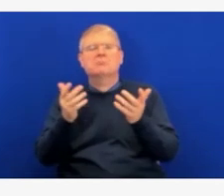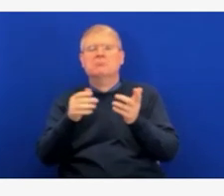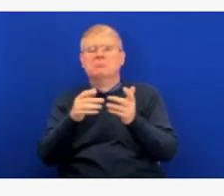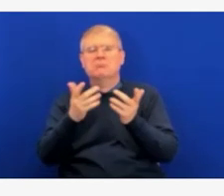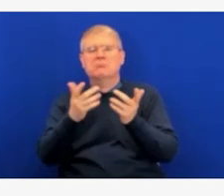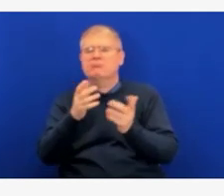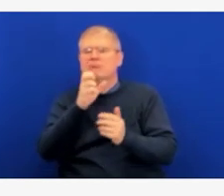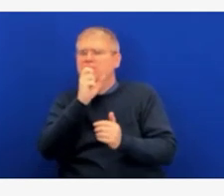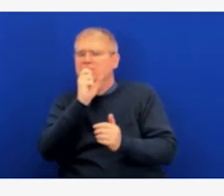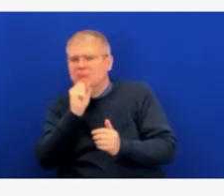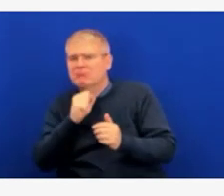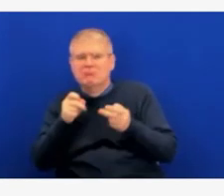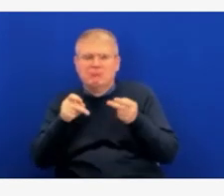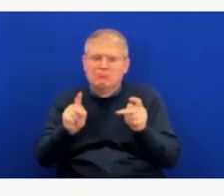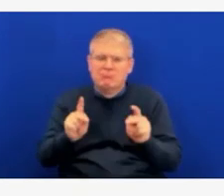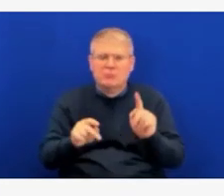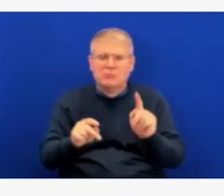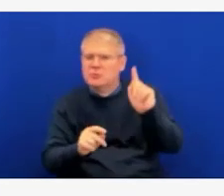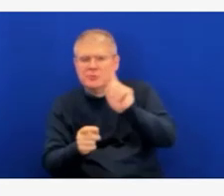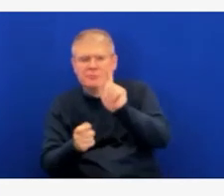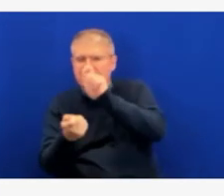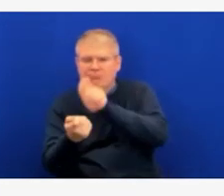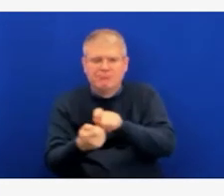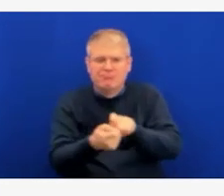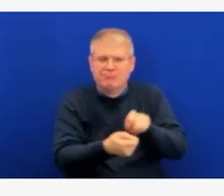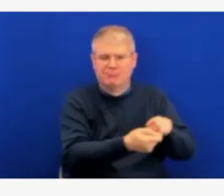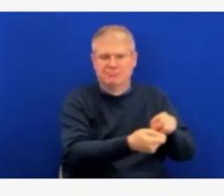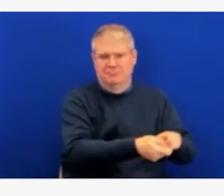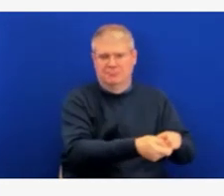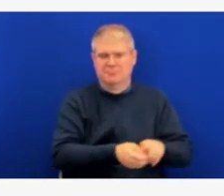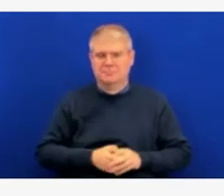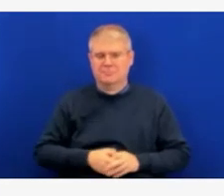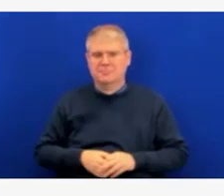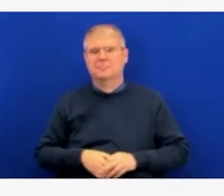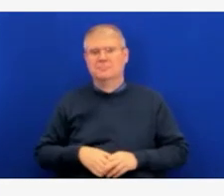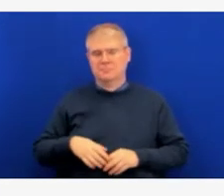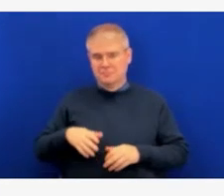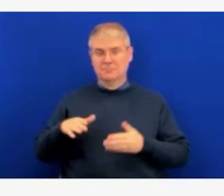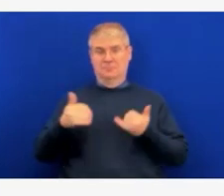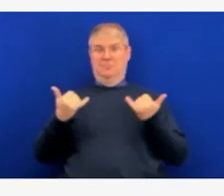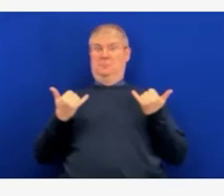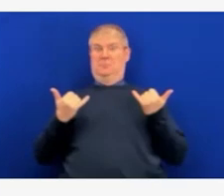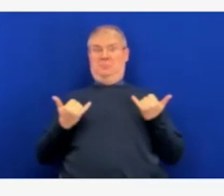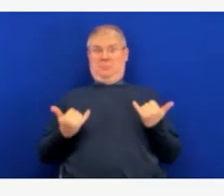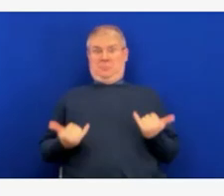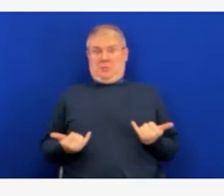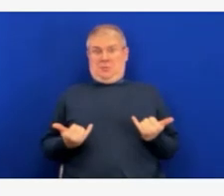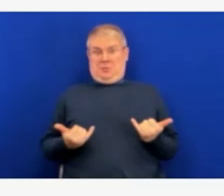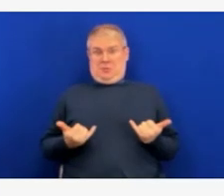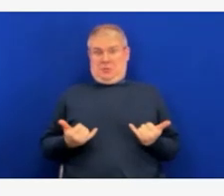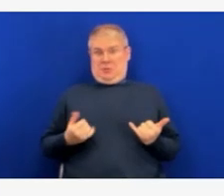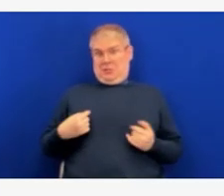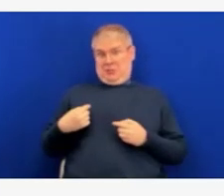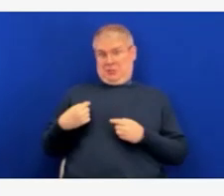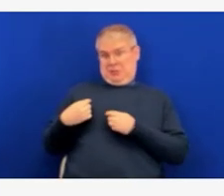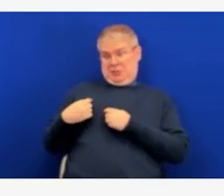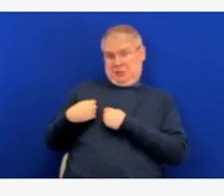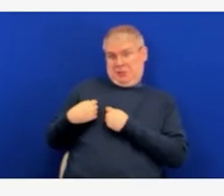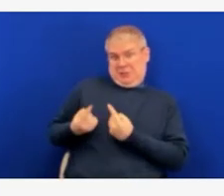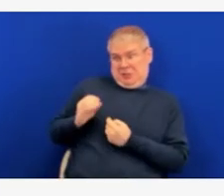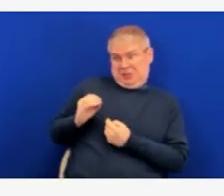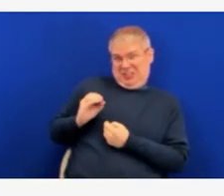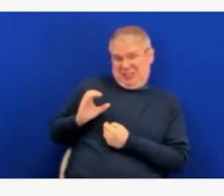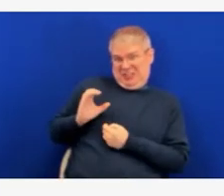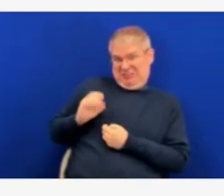of the COVID-19 cases reported each week during October were among children between the ages of 5 and 11.